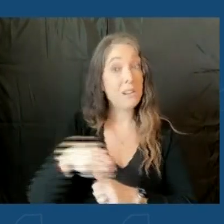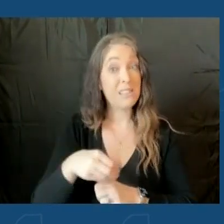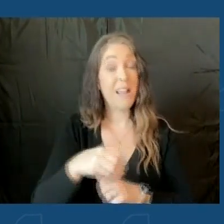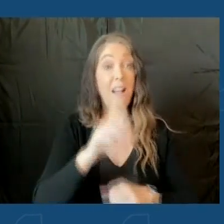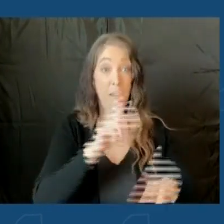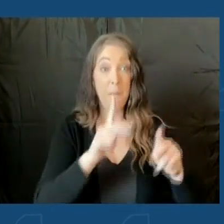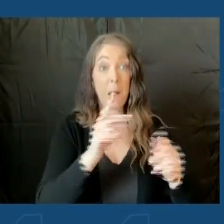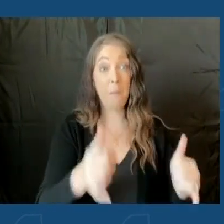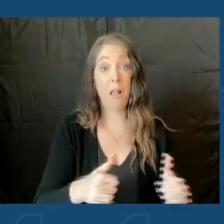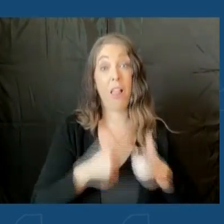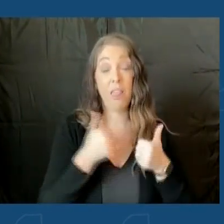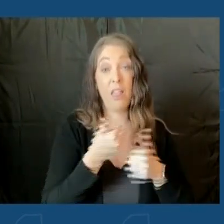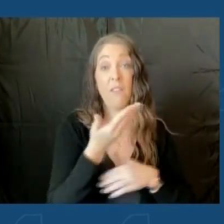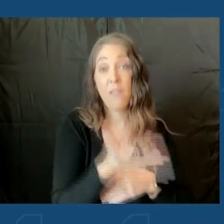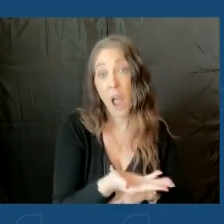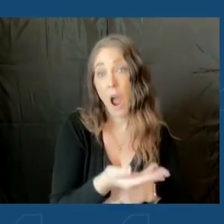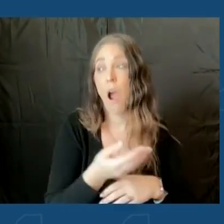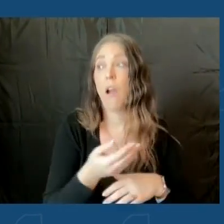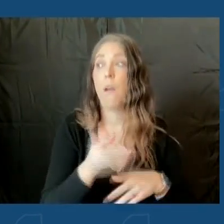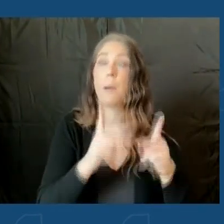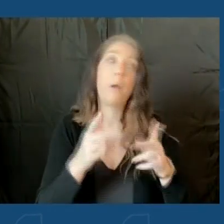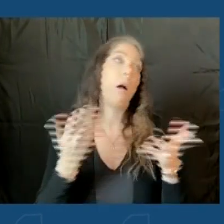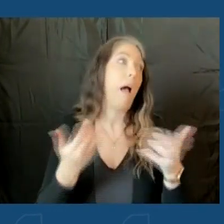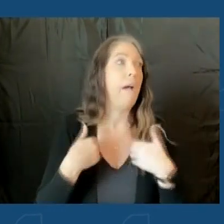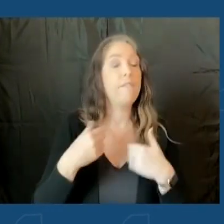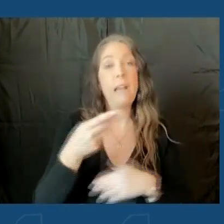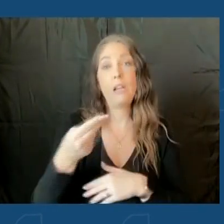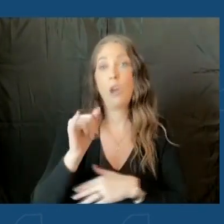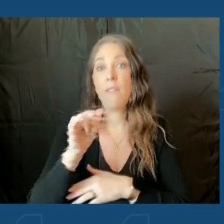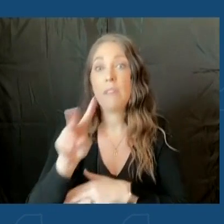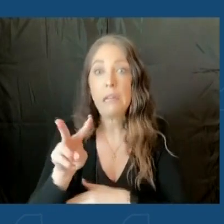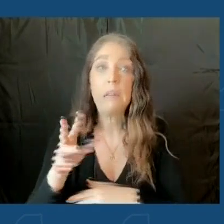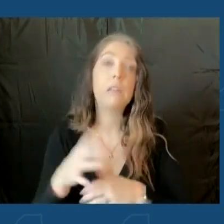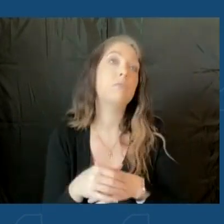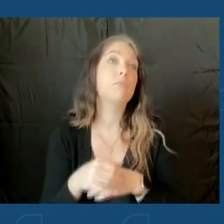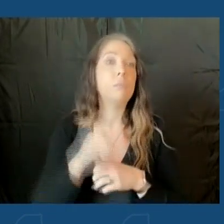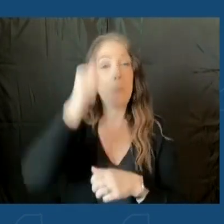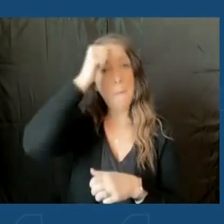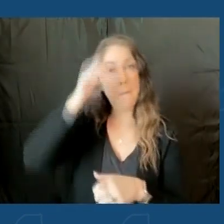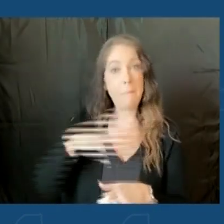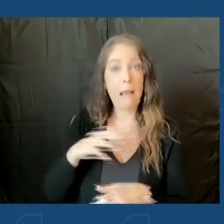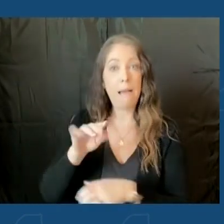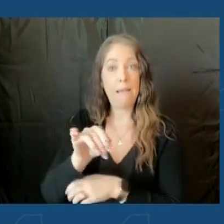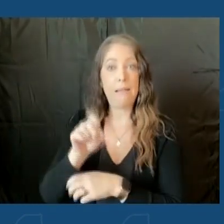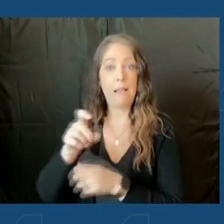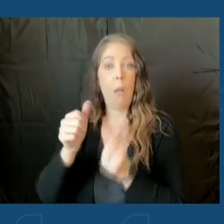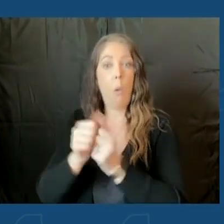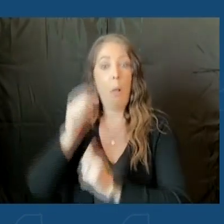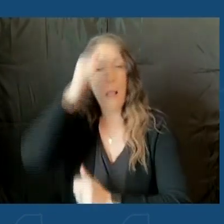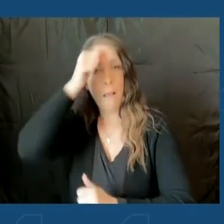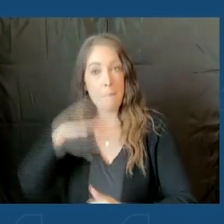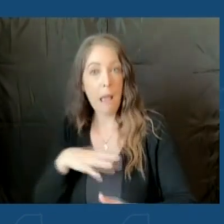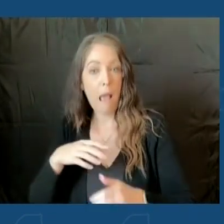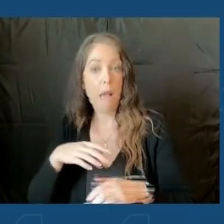risk. We're talking about people living with HIV. We're talking about men who have sex with men who are eligible for PrEP.